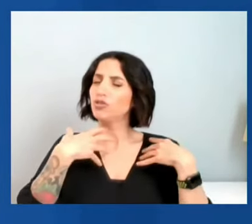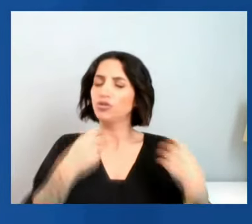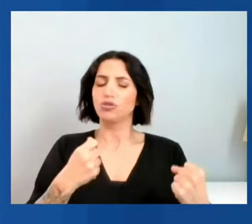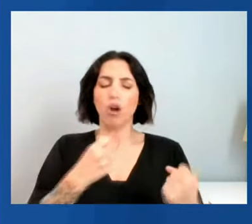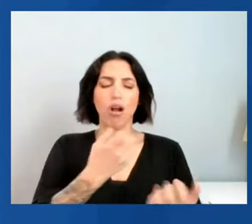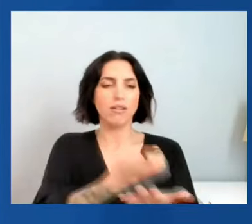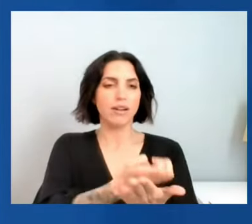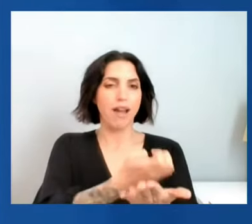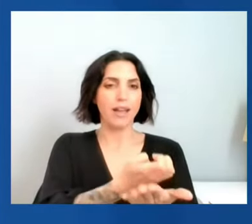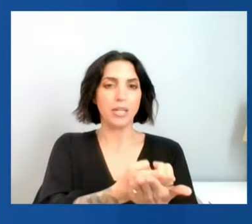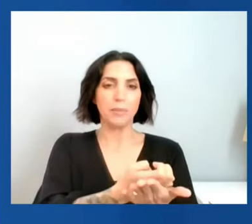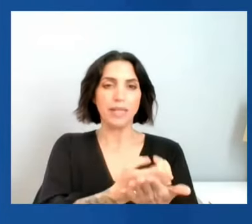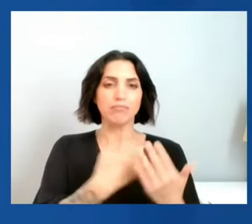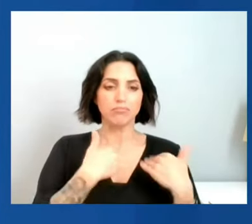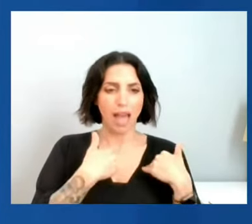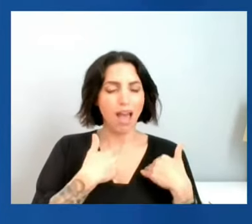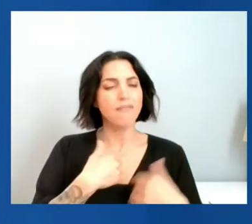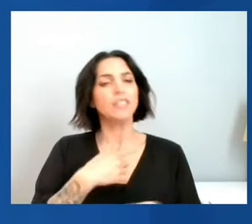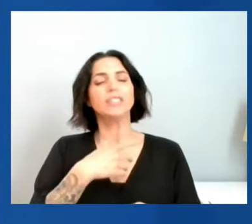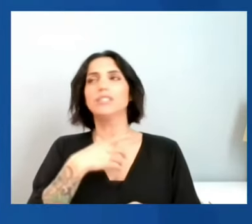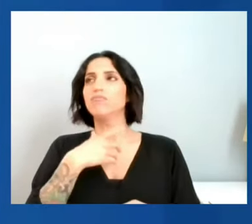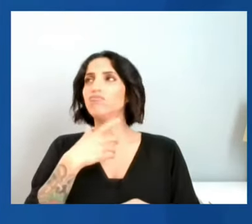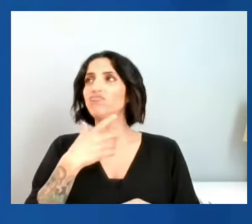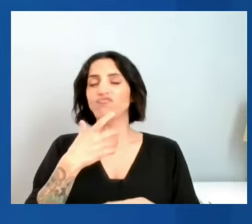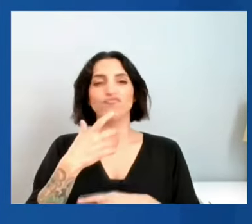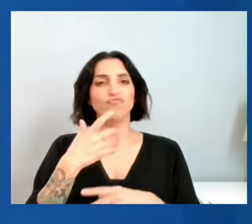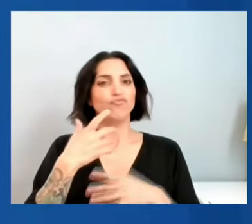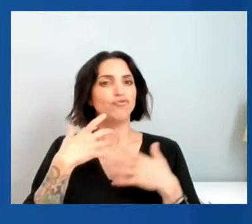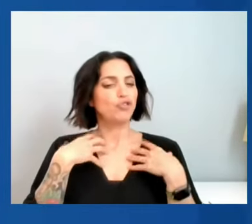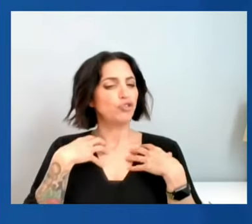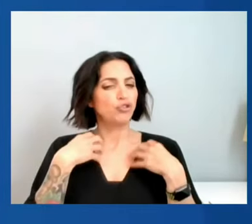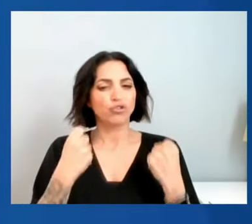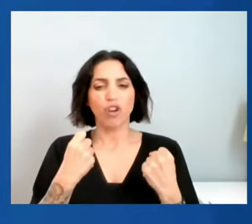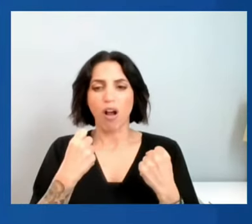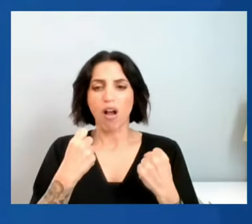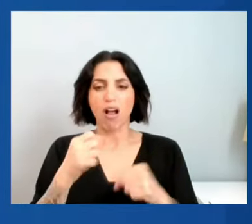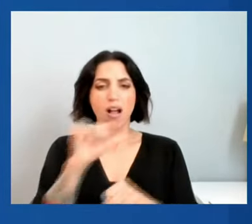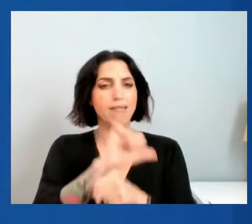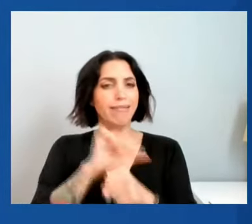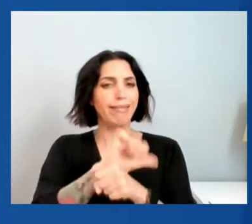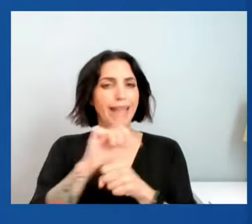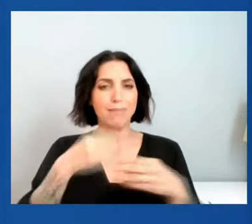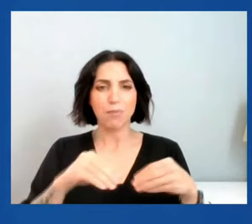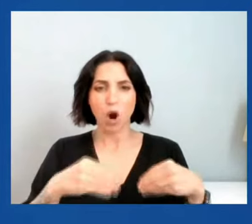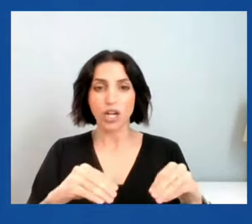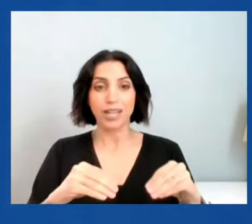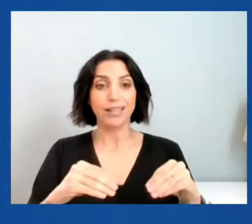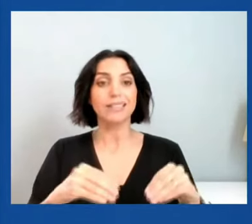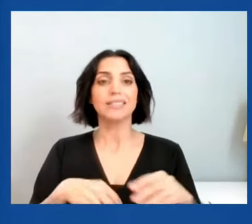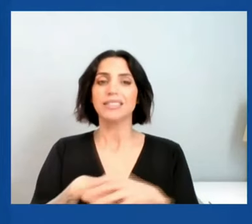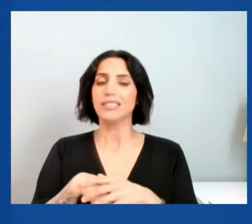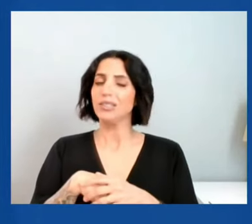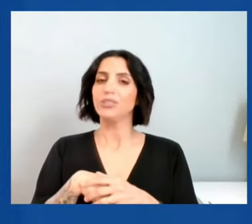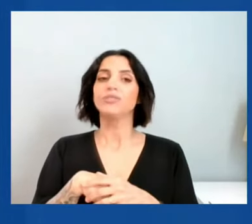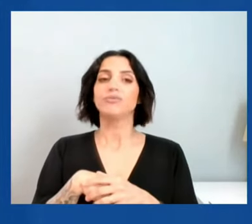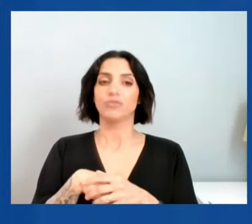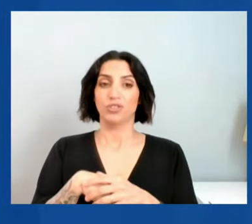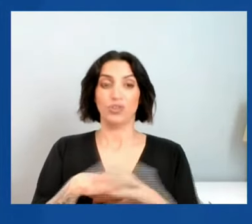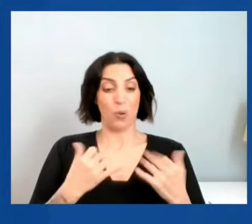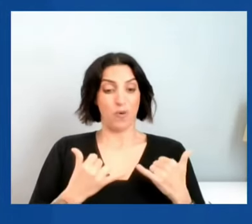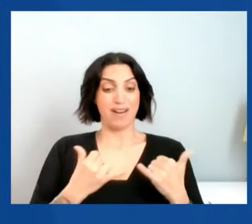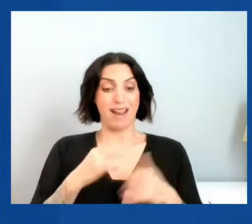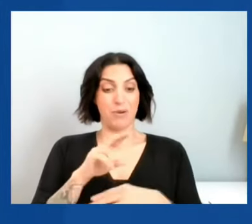very strong labor market. By many metrics, labor markets are as tight right now in the United